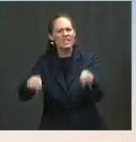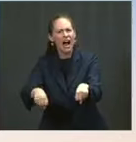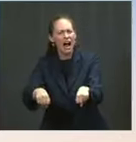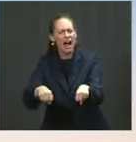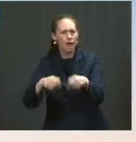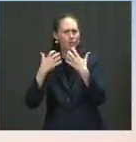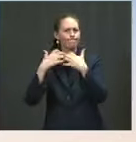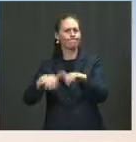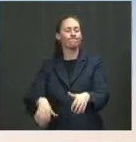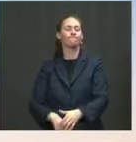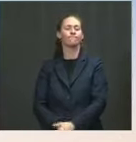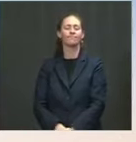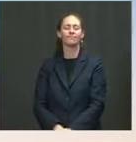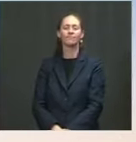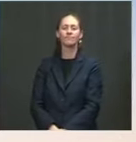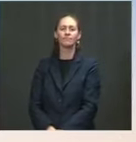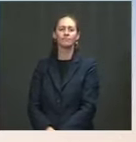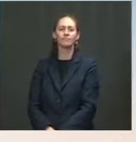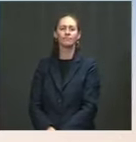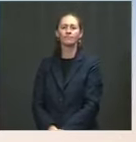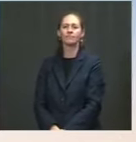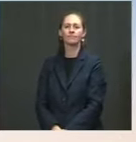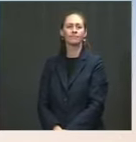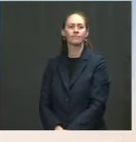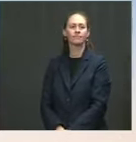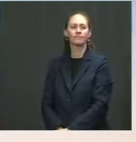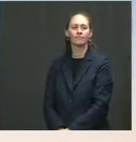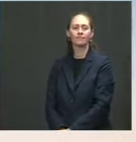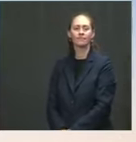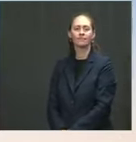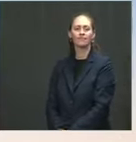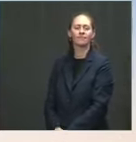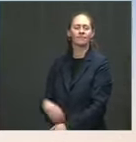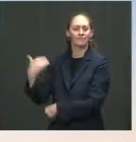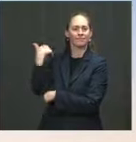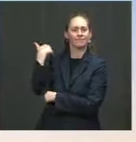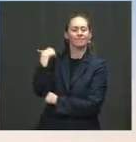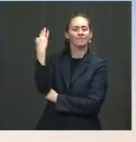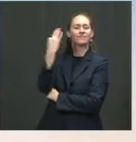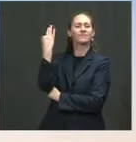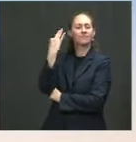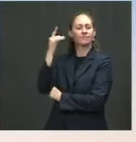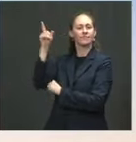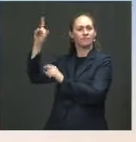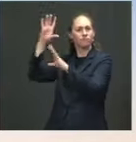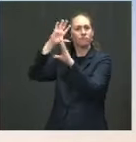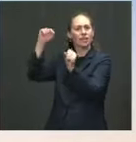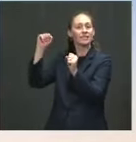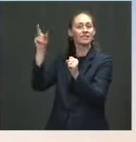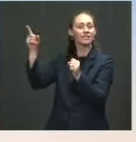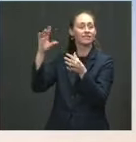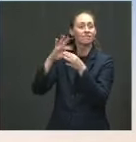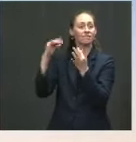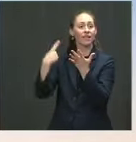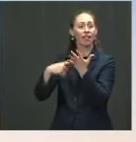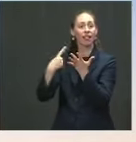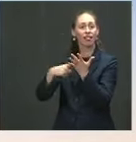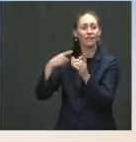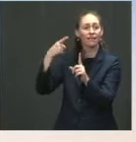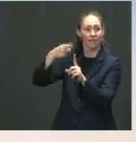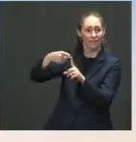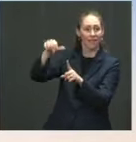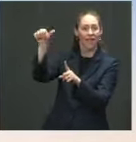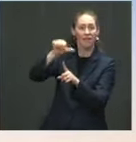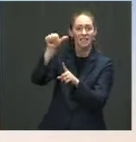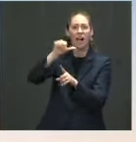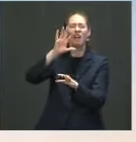Thank you, Jake. So Friday, the president said that we got rid of al-Qaeda in Afghanistan. Sunday, the secretary of state